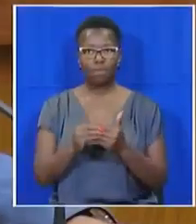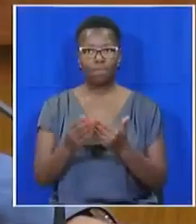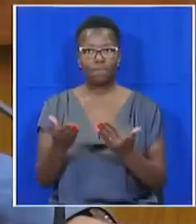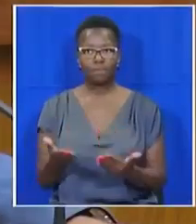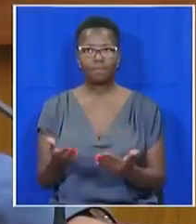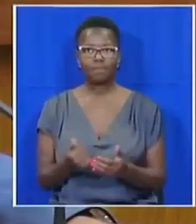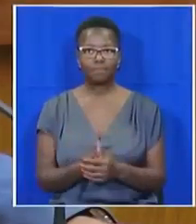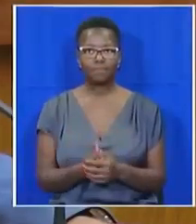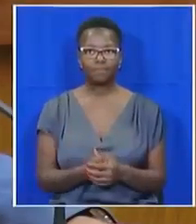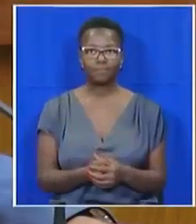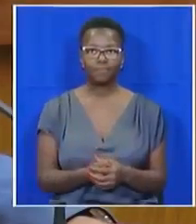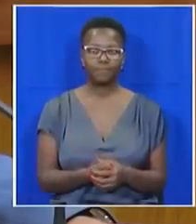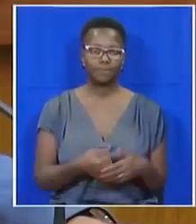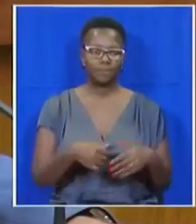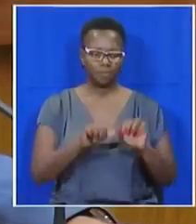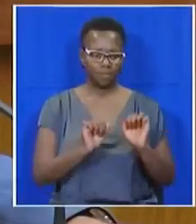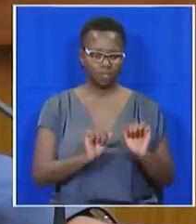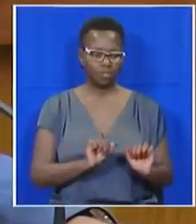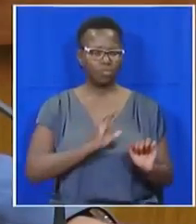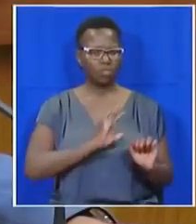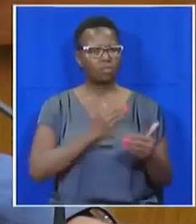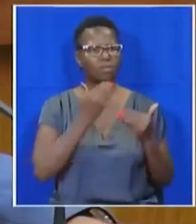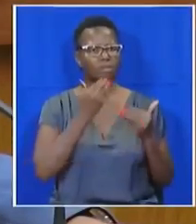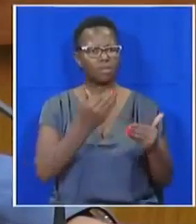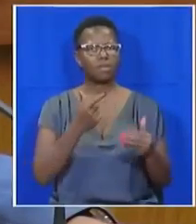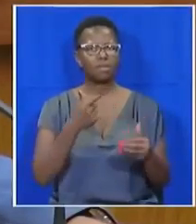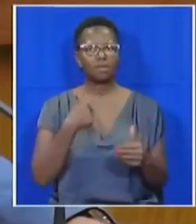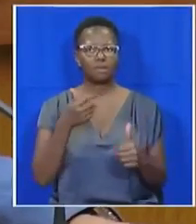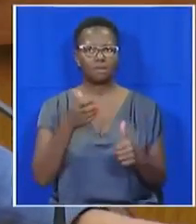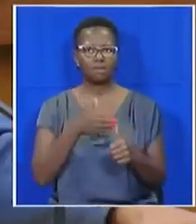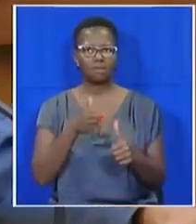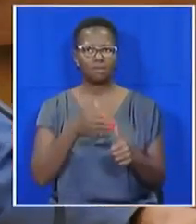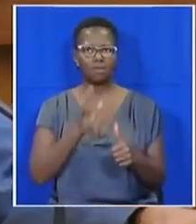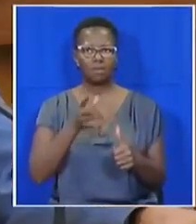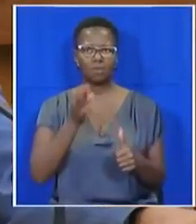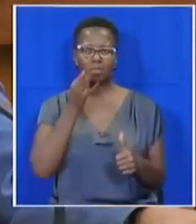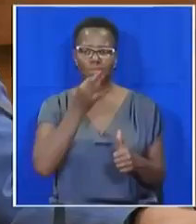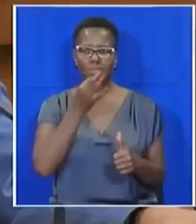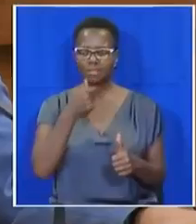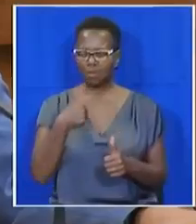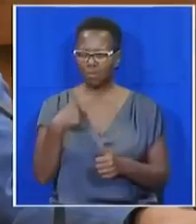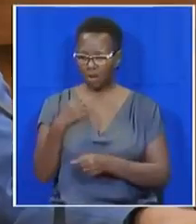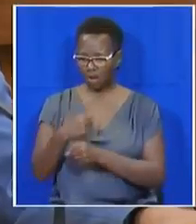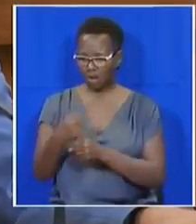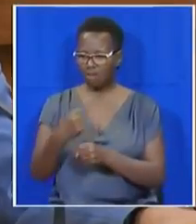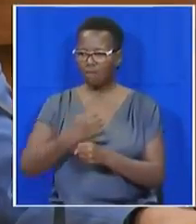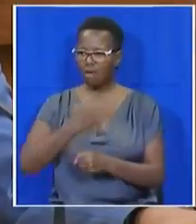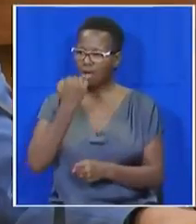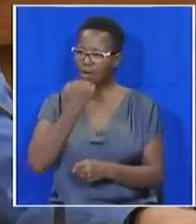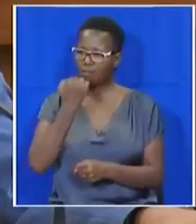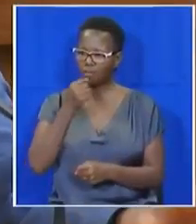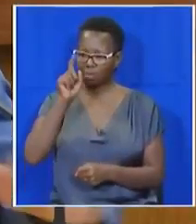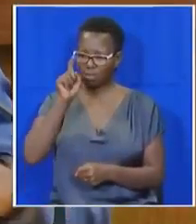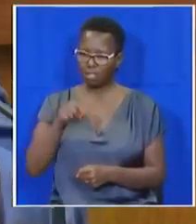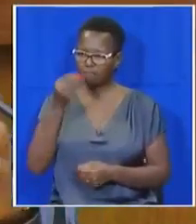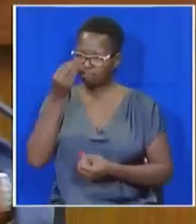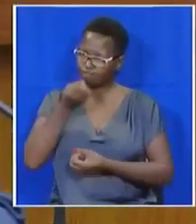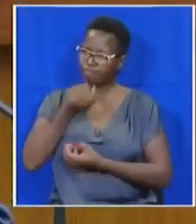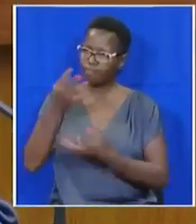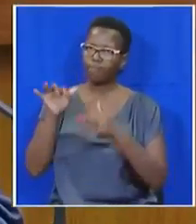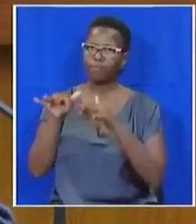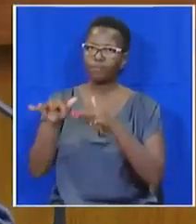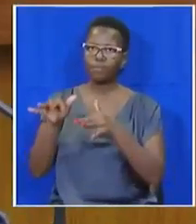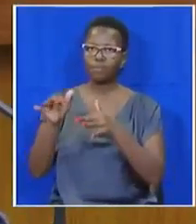Thank you very much Chairperson. just want to say that we will never be apologetic for speaking to the public. I know the